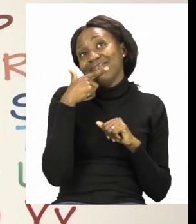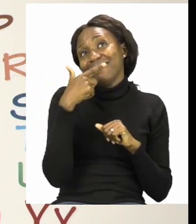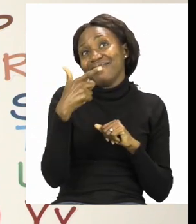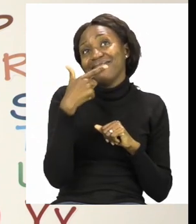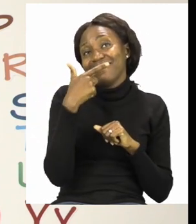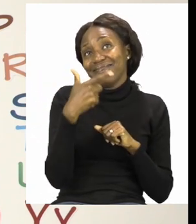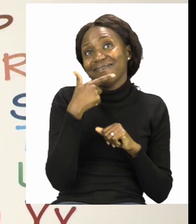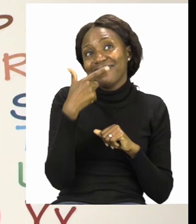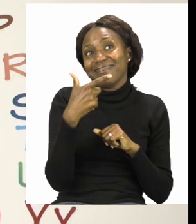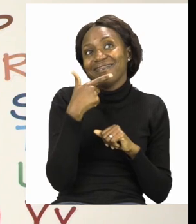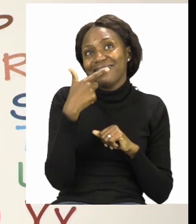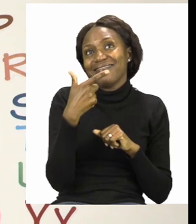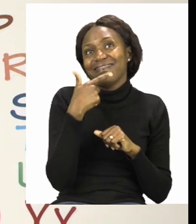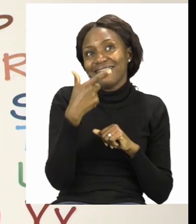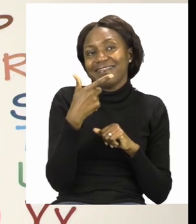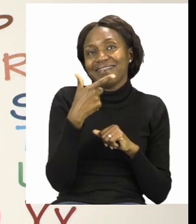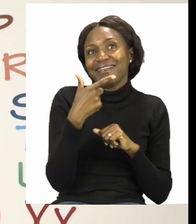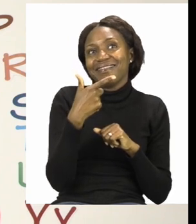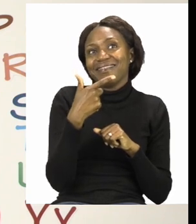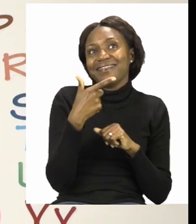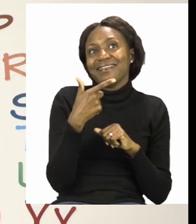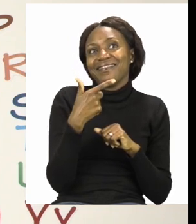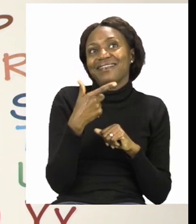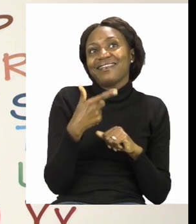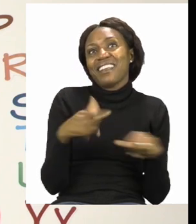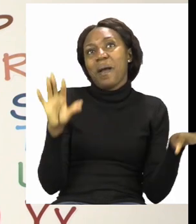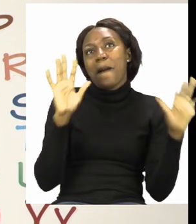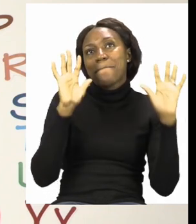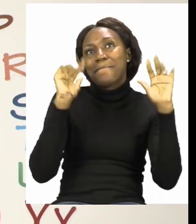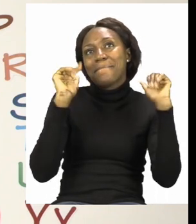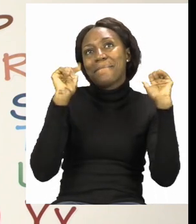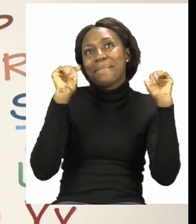joining us today and goodbye.